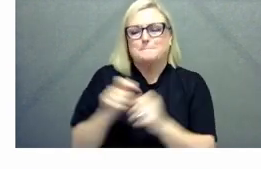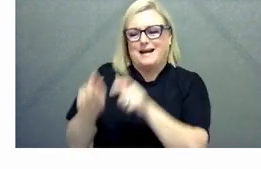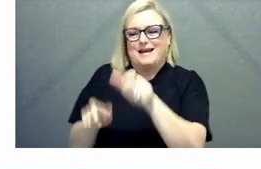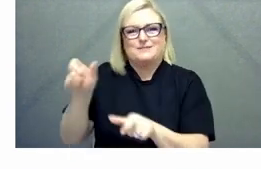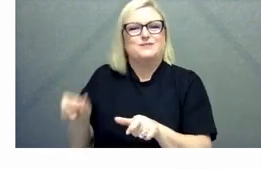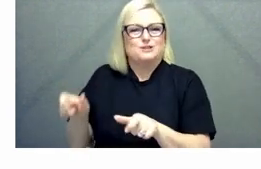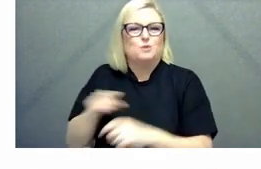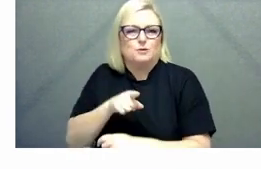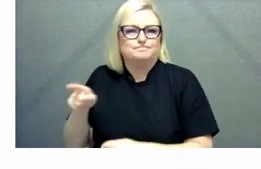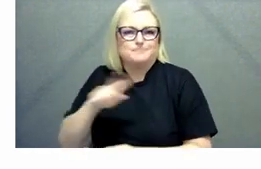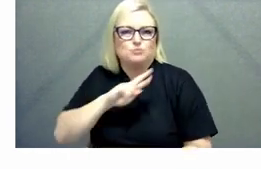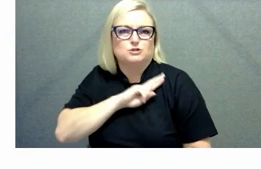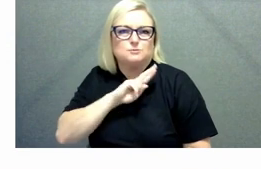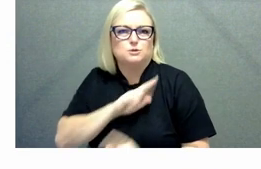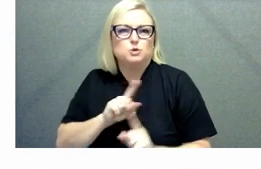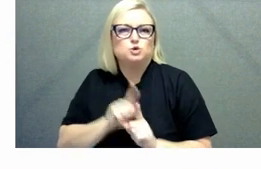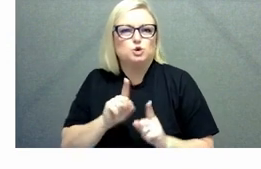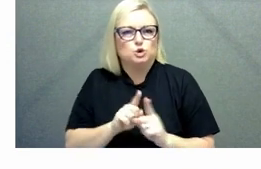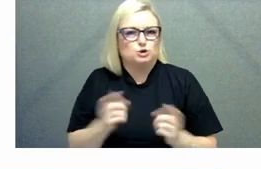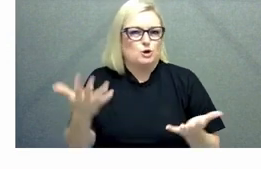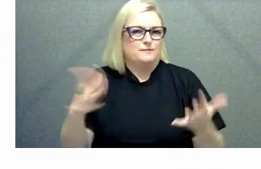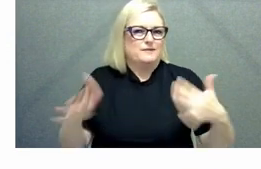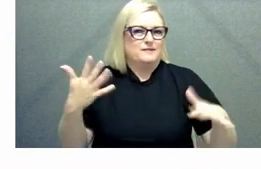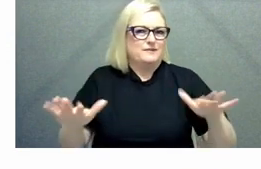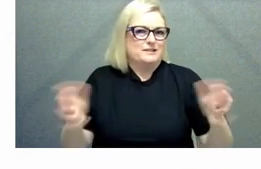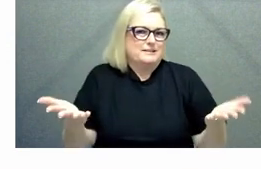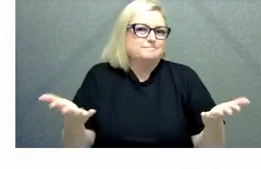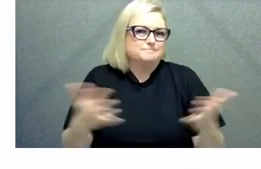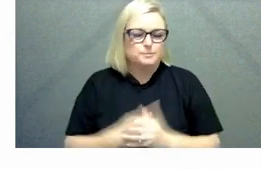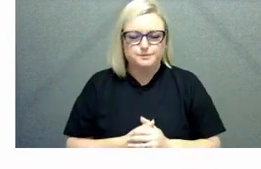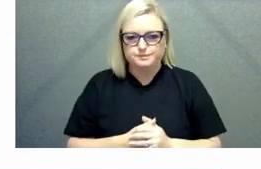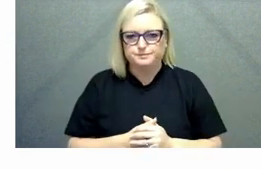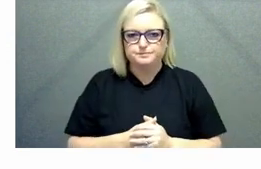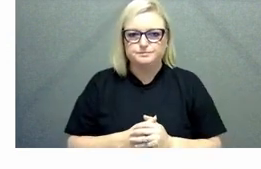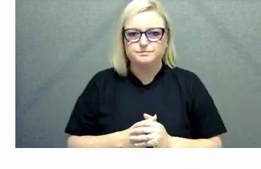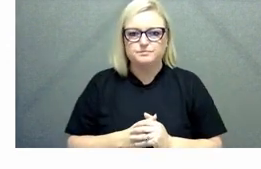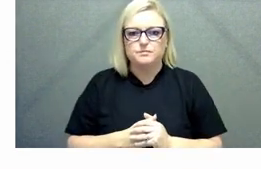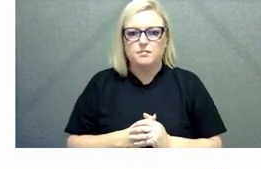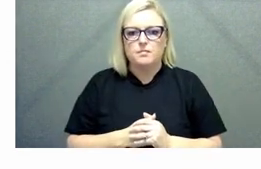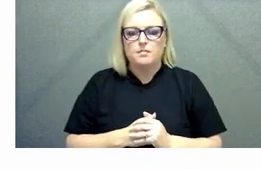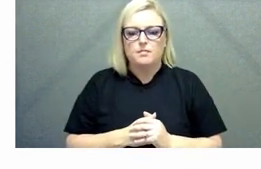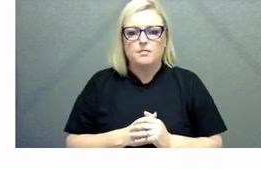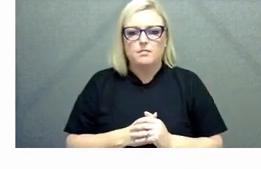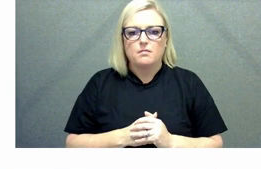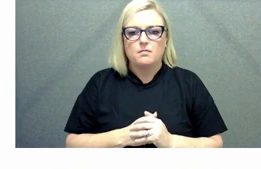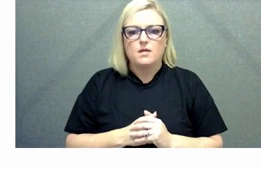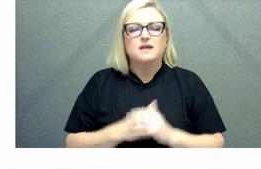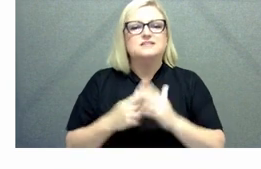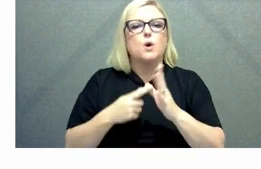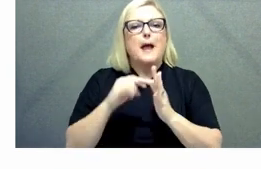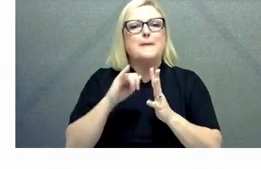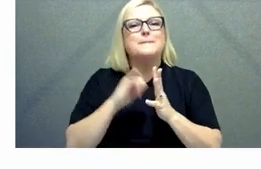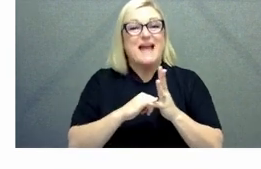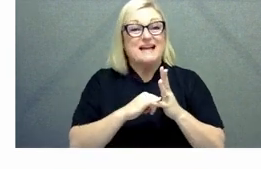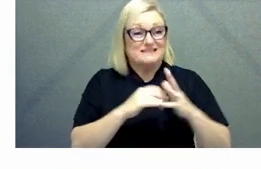process and ultimately a bit of a success factor so i think the the things that are happening at the APS wide and the